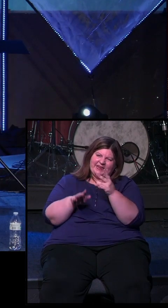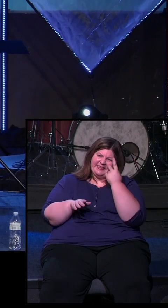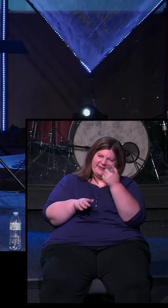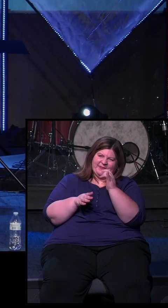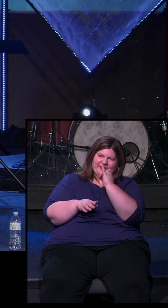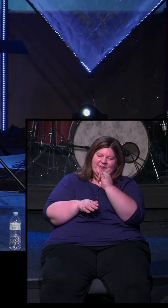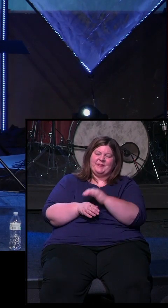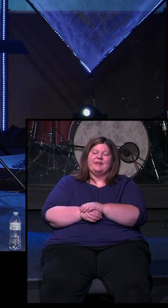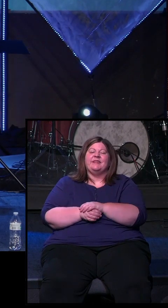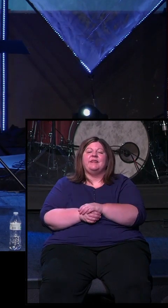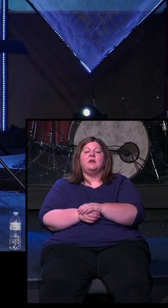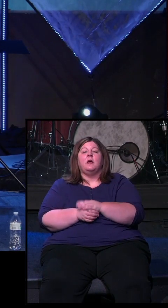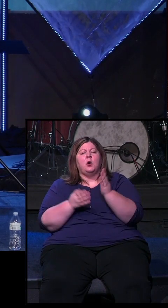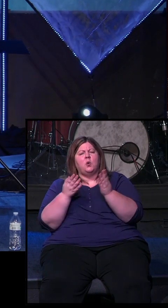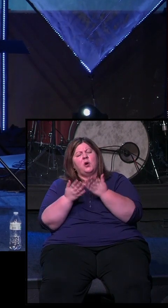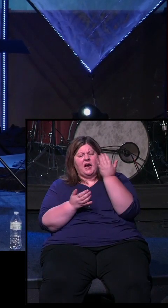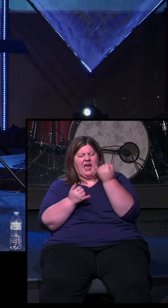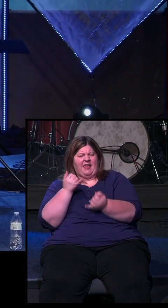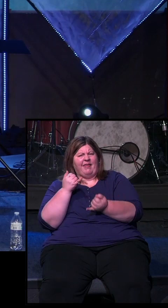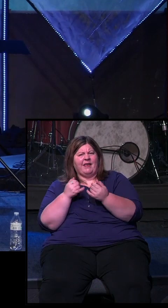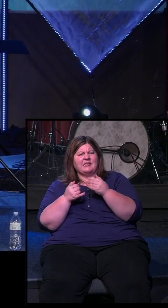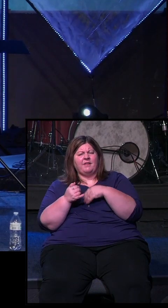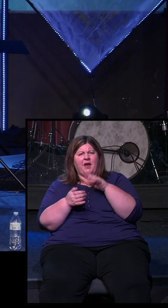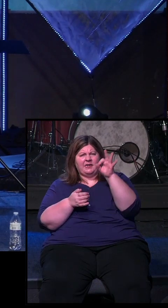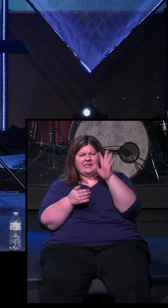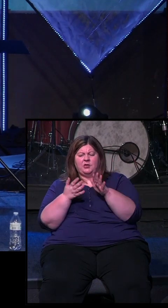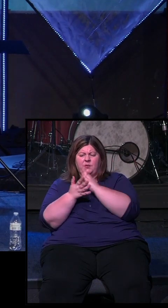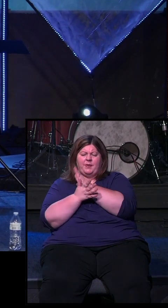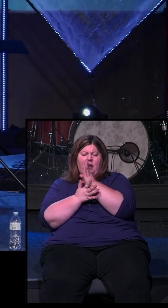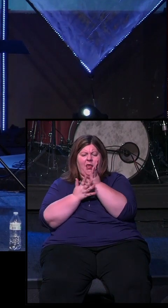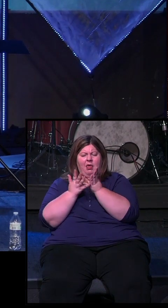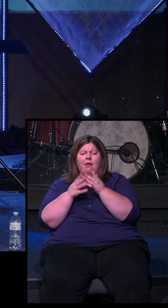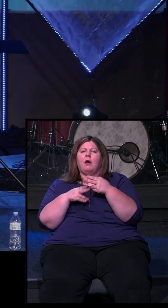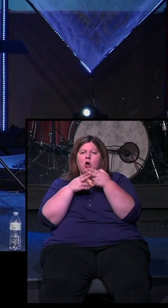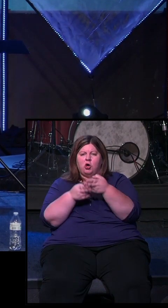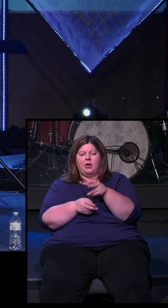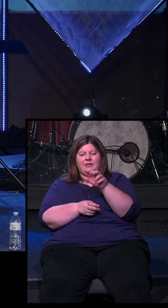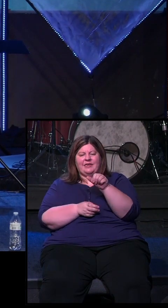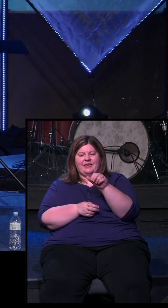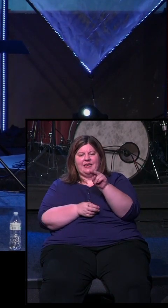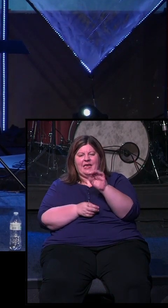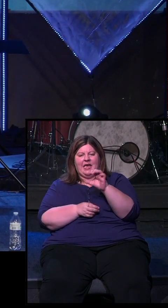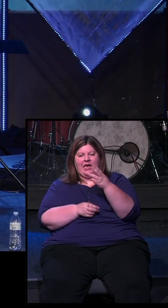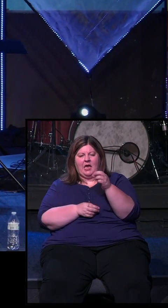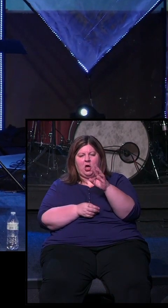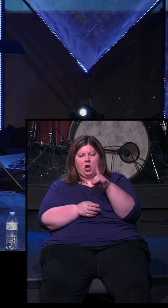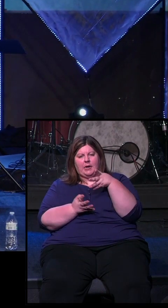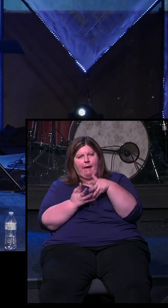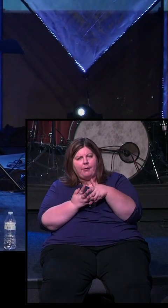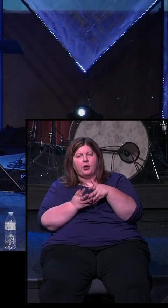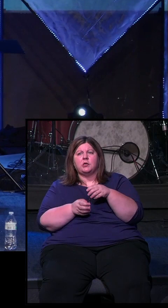today we're wrapping up this series we've been working our way through at all the Zero Collective churches called Anchored. We're talking about when storms of life come,